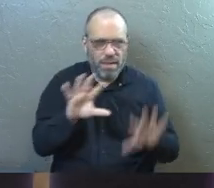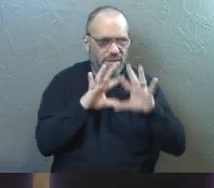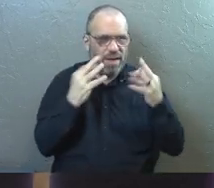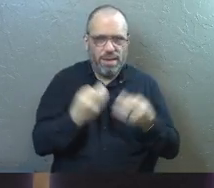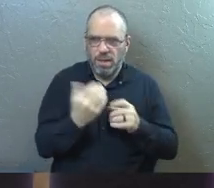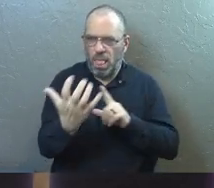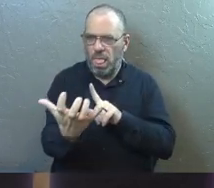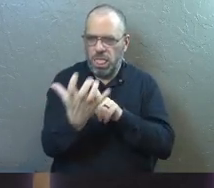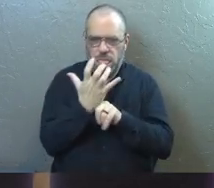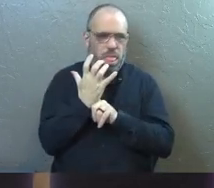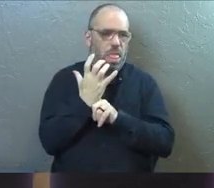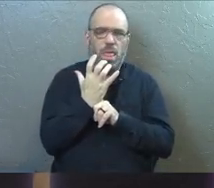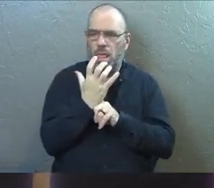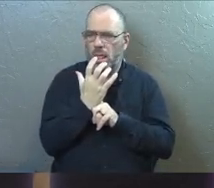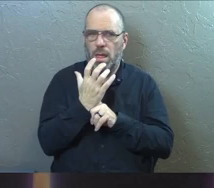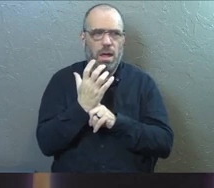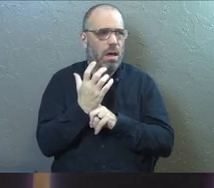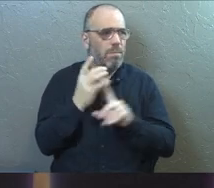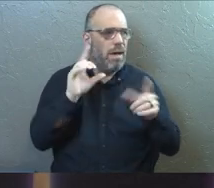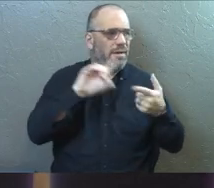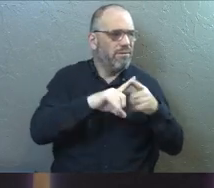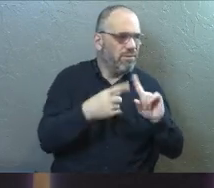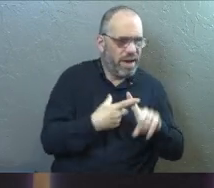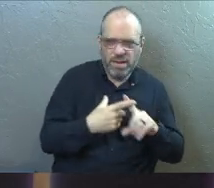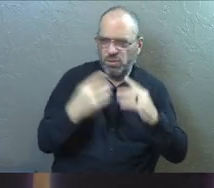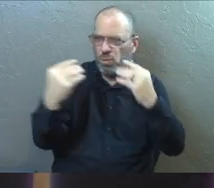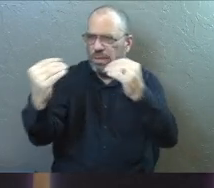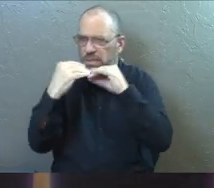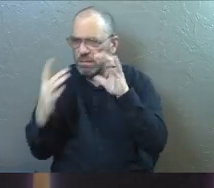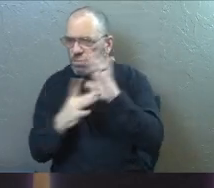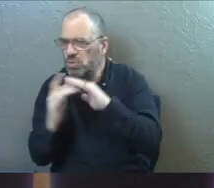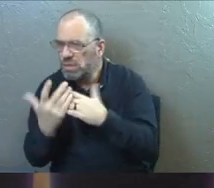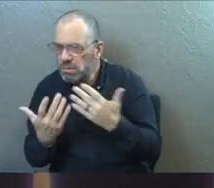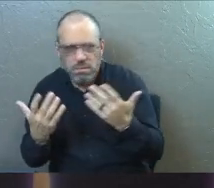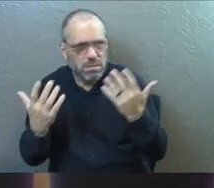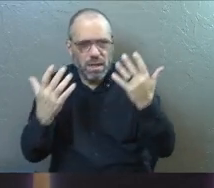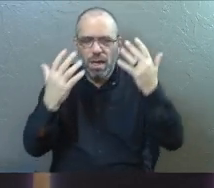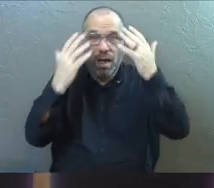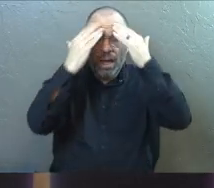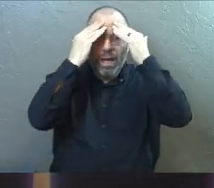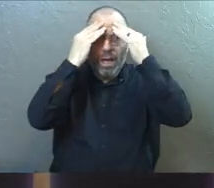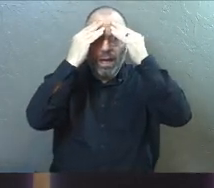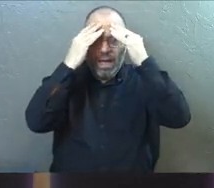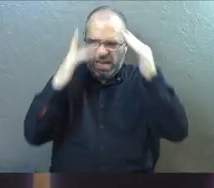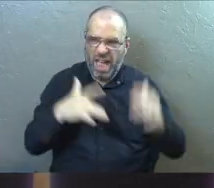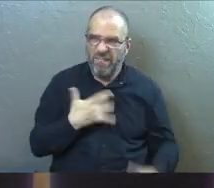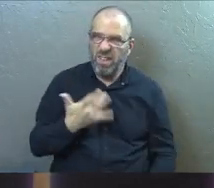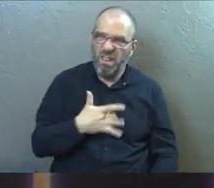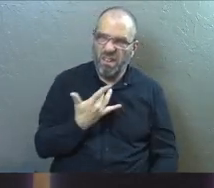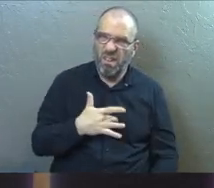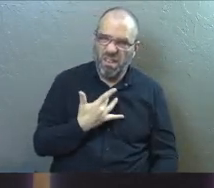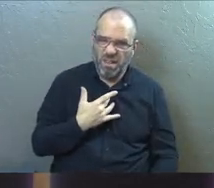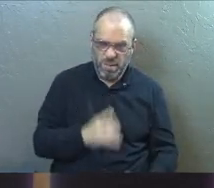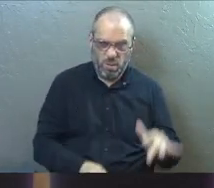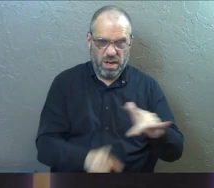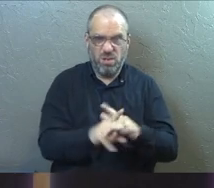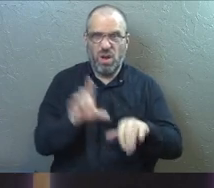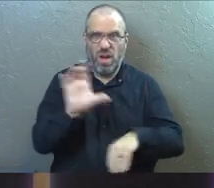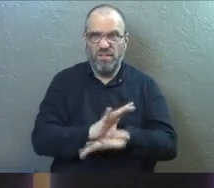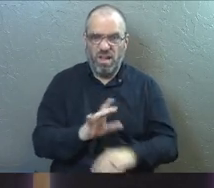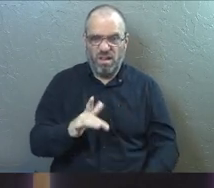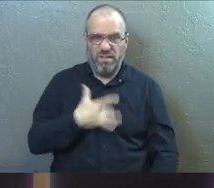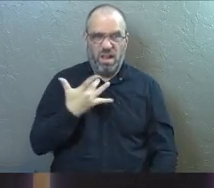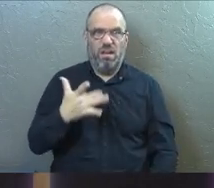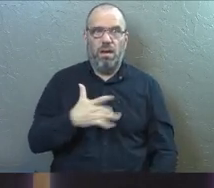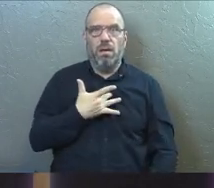my family and I haven't been surrounded by the teachings of Jesus and I feel it and as soon as I come back man I